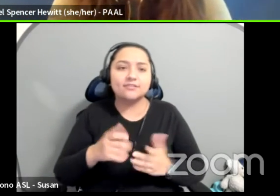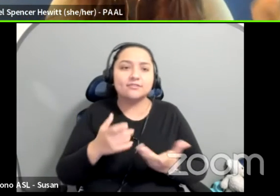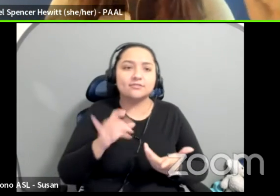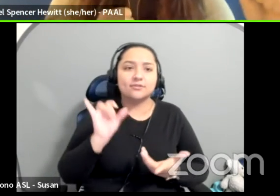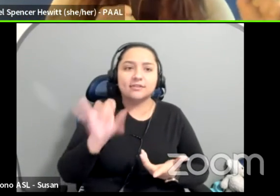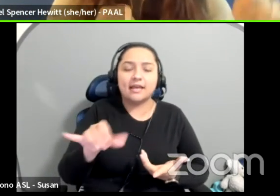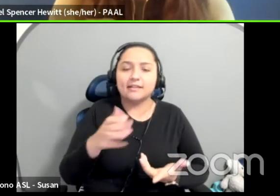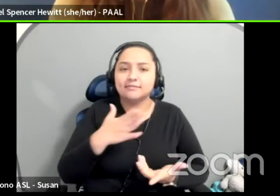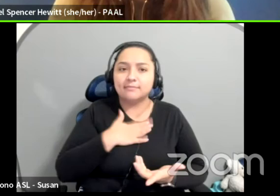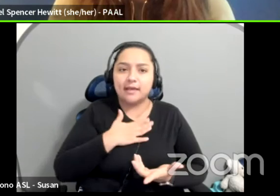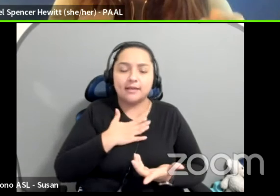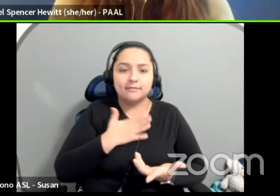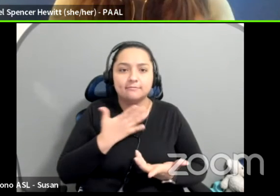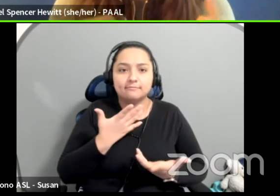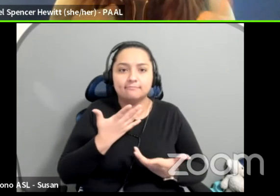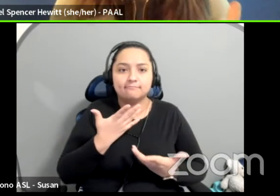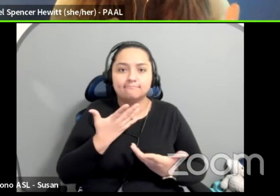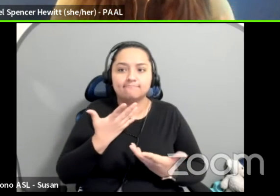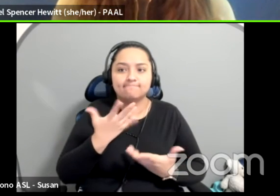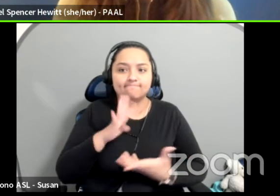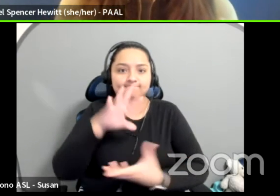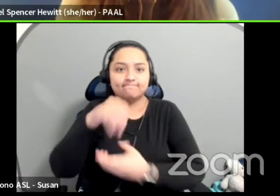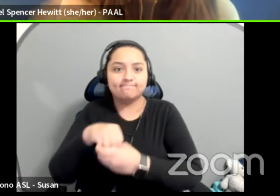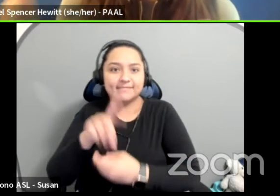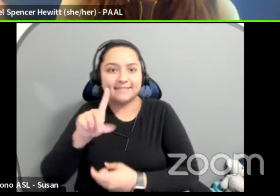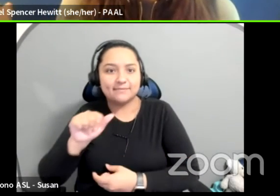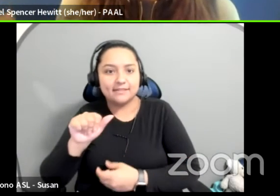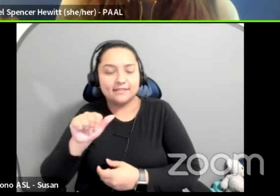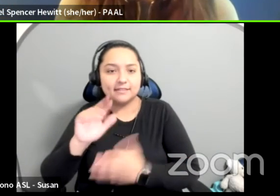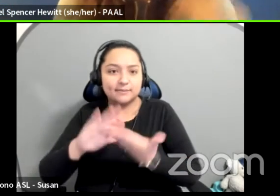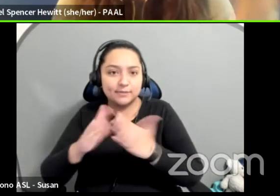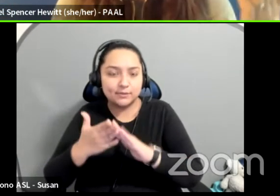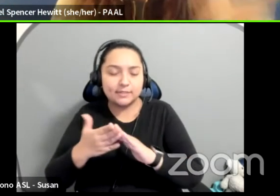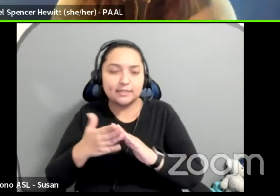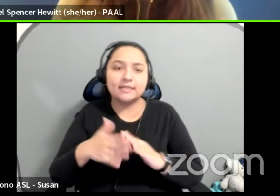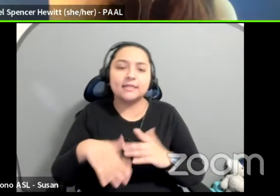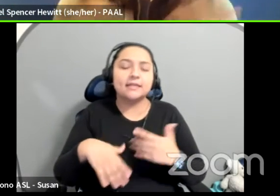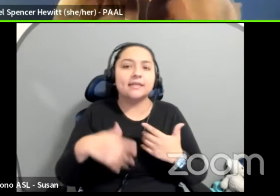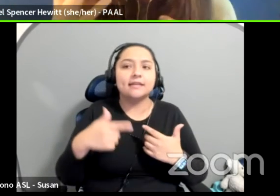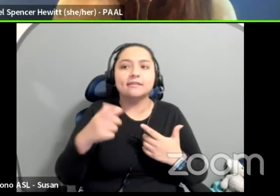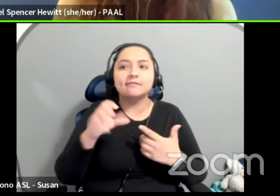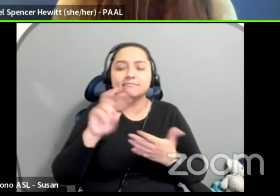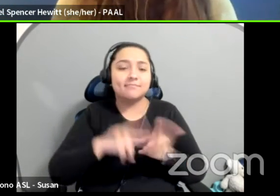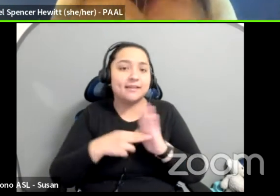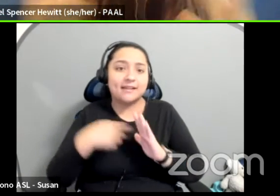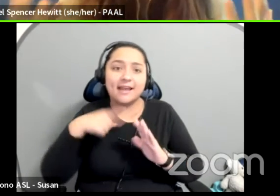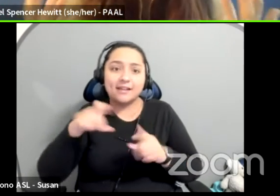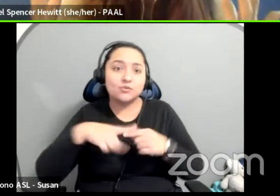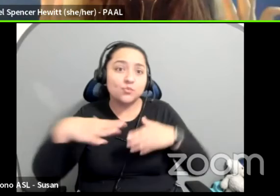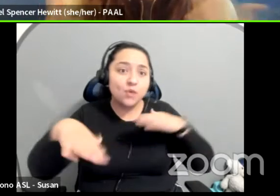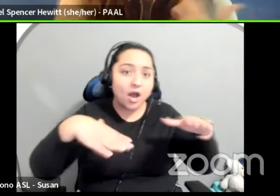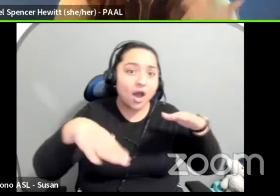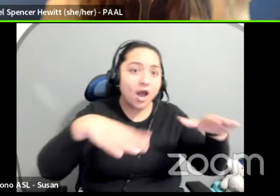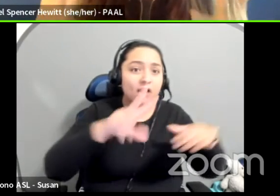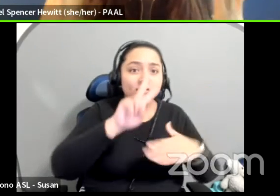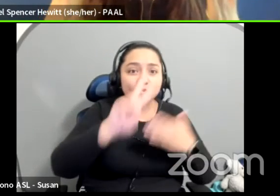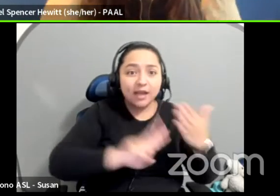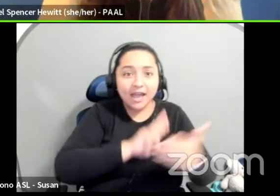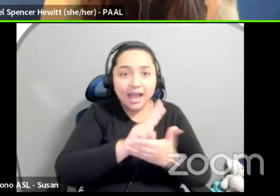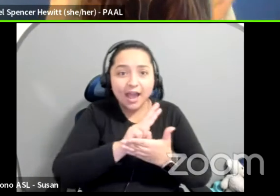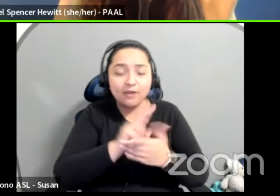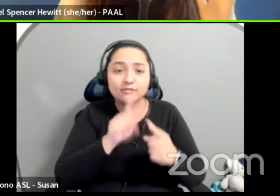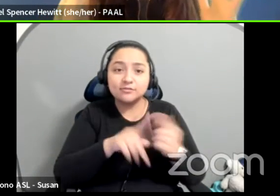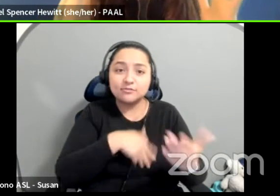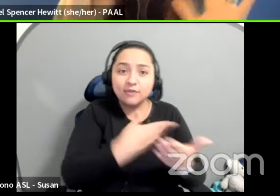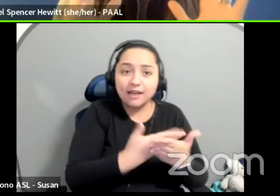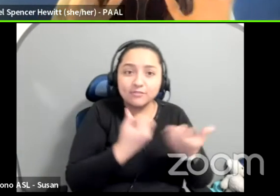far too late. And I couldn't even get on the subway. So I would have to walk two hours for a 90 second audition, but all that, and I'm sharing all of this and it sounds